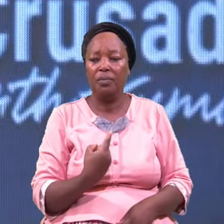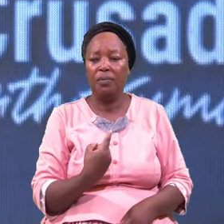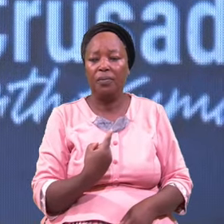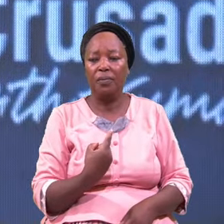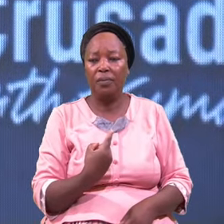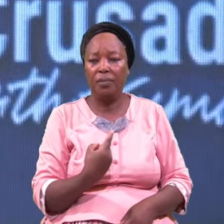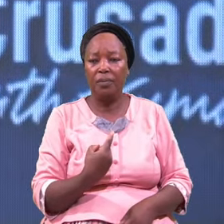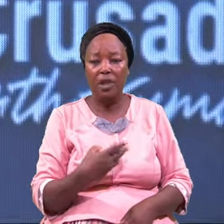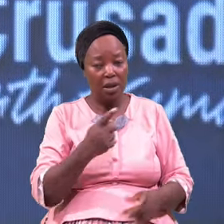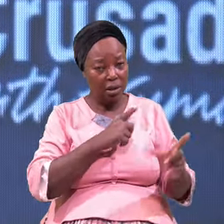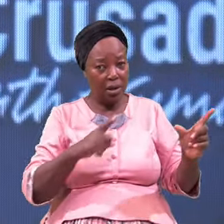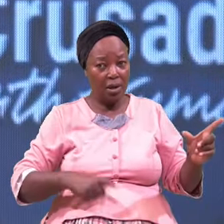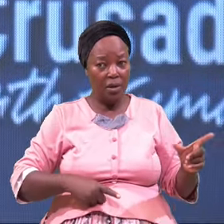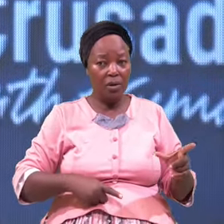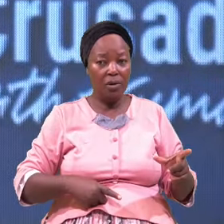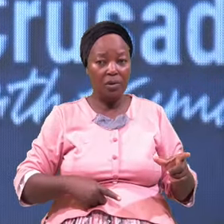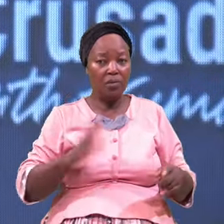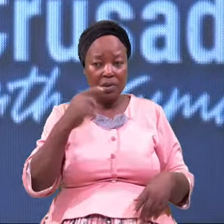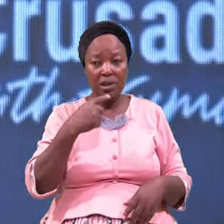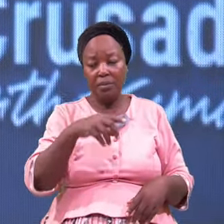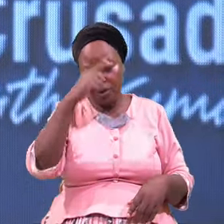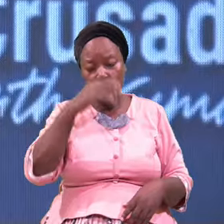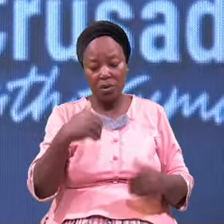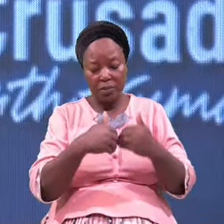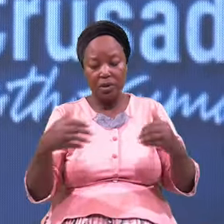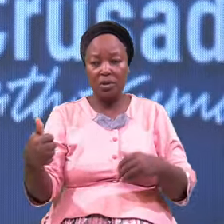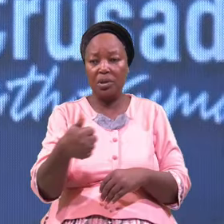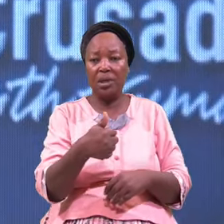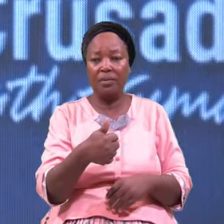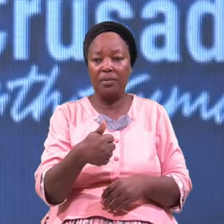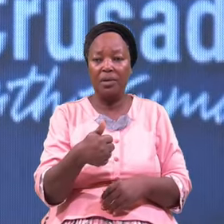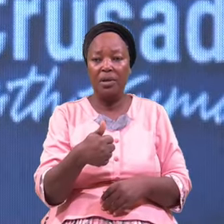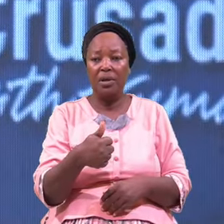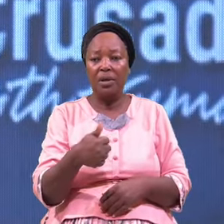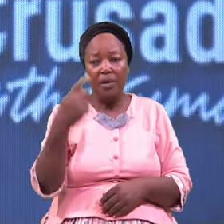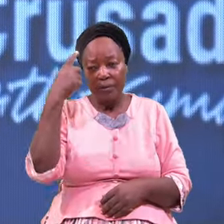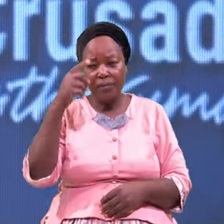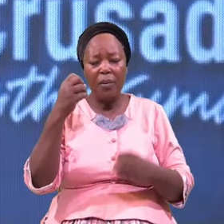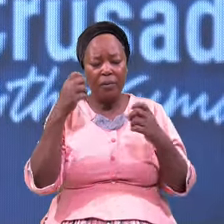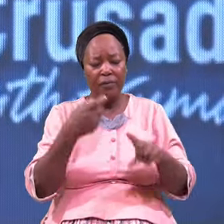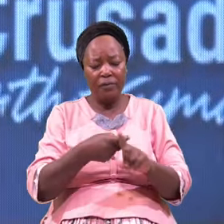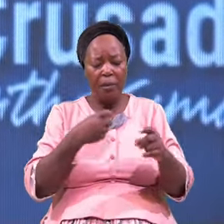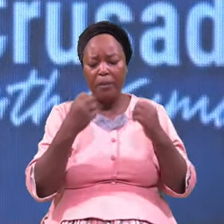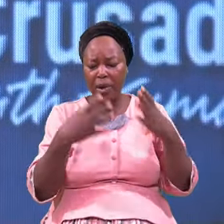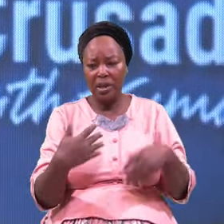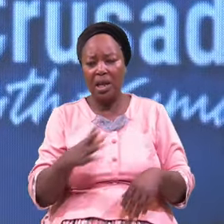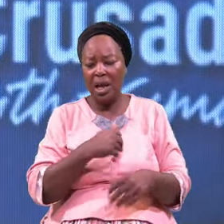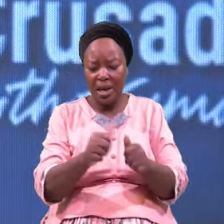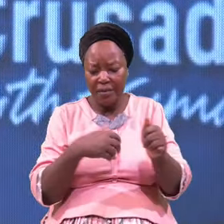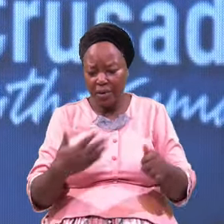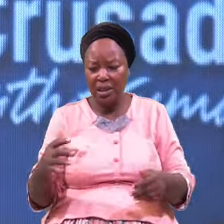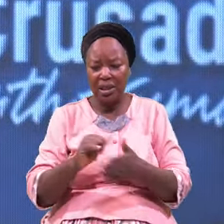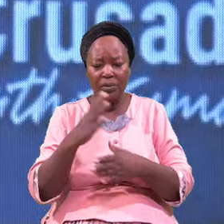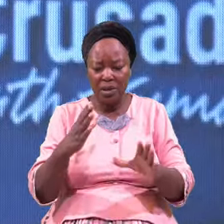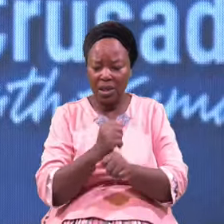The Lord The Requests To Separate Yourself From Any Sin And Every Sin That Will Take